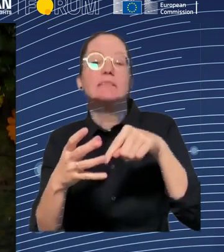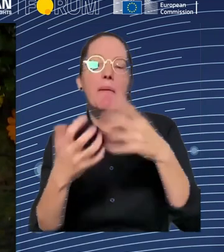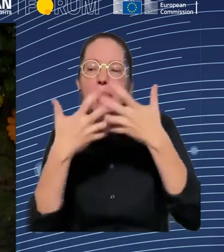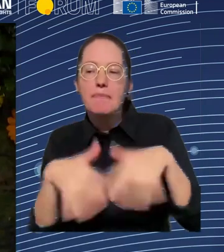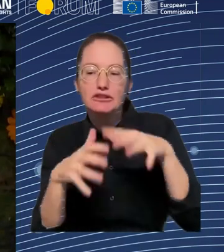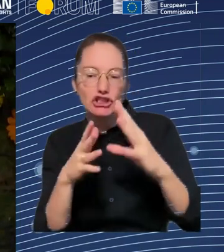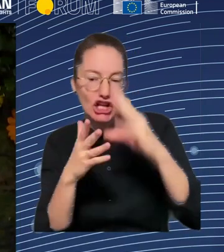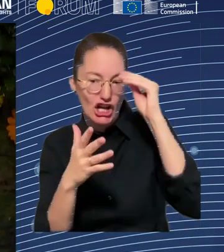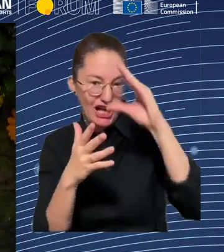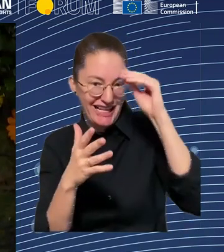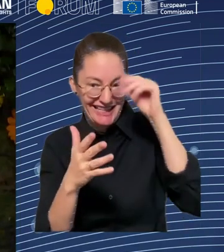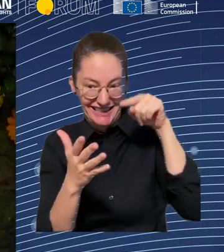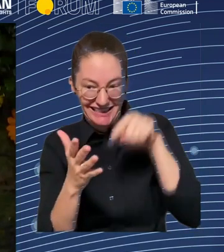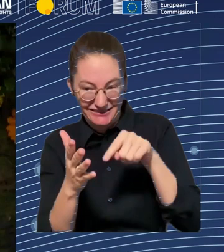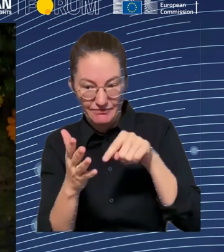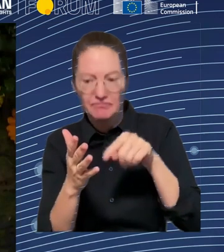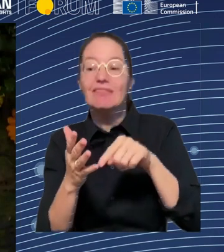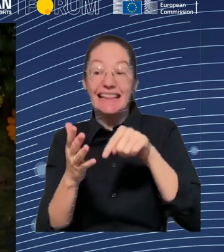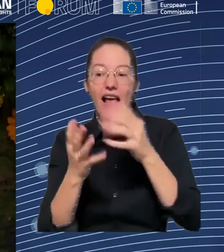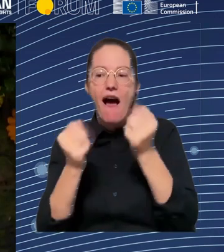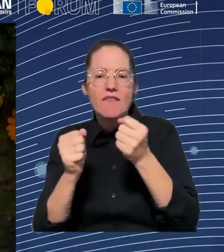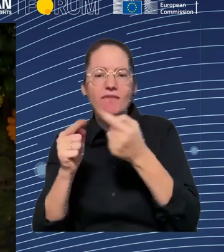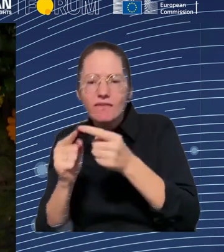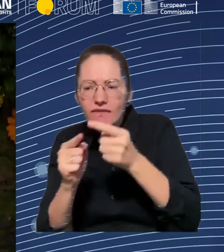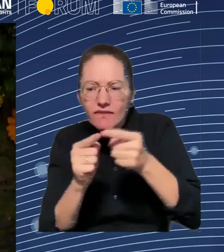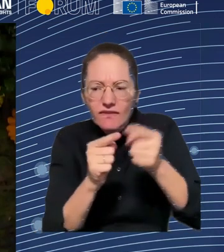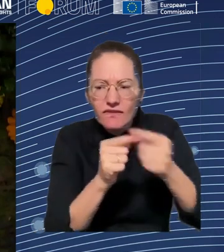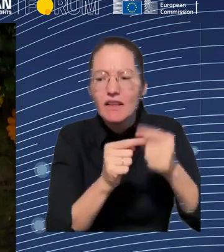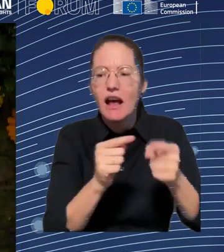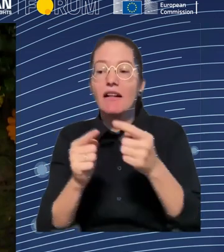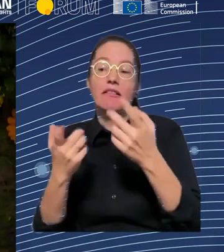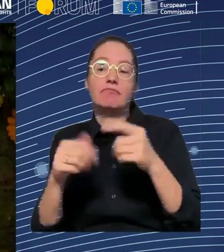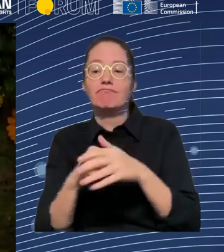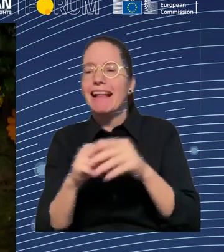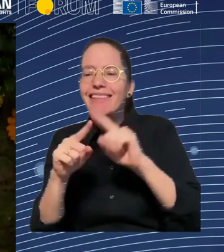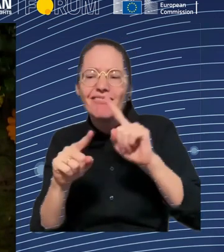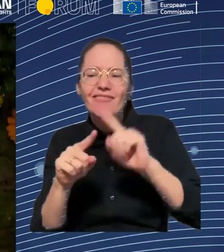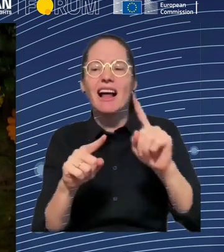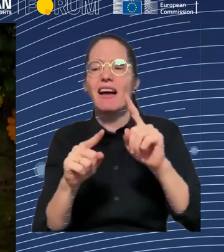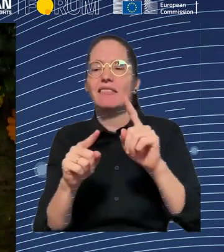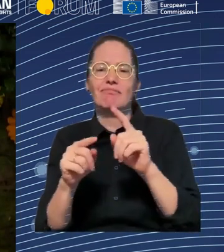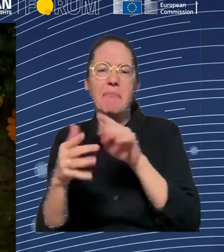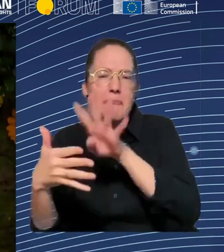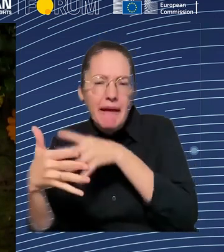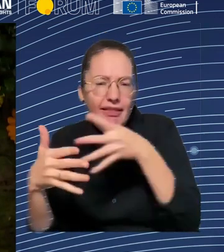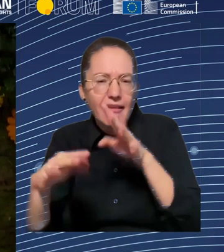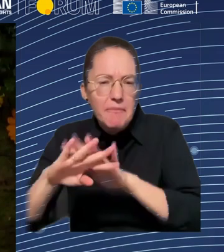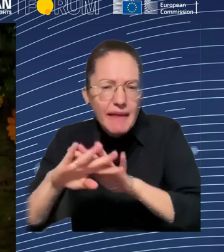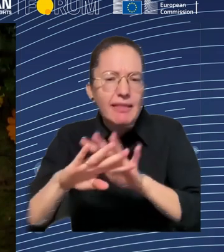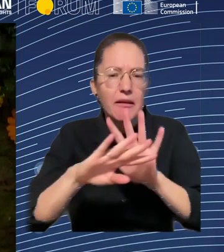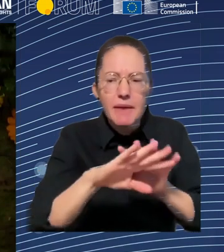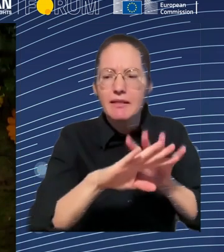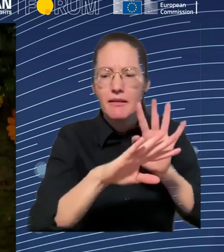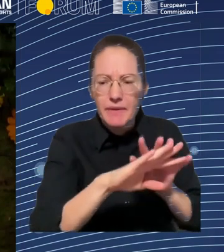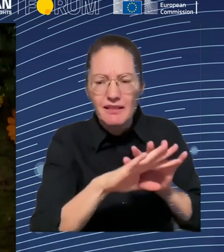when things go wrong, the kind of mistakes we're seeing are quite distinct. Whereas human error is quite random, quite stochastic. With machines, the